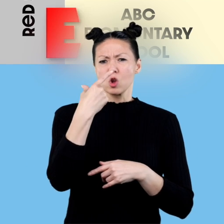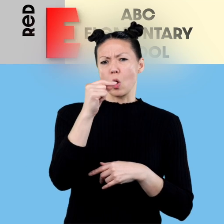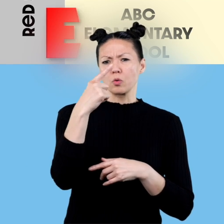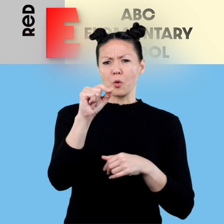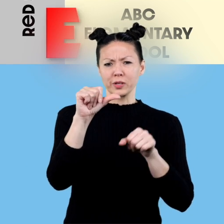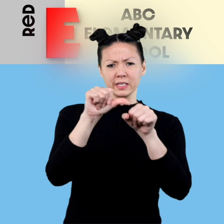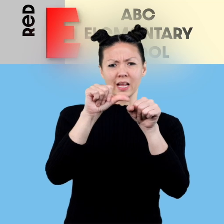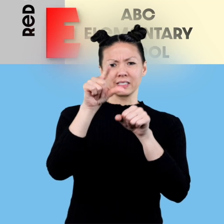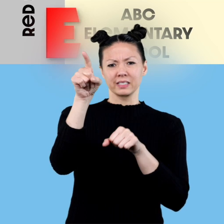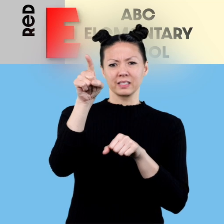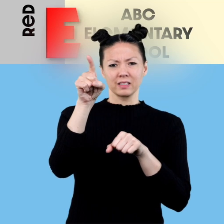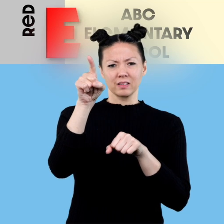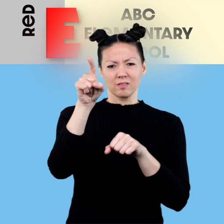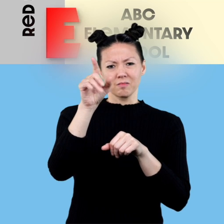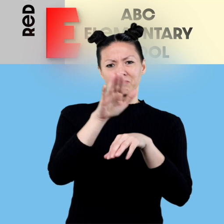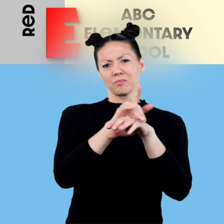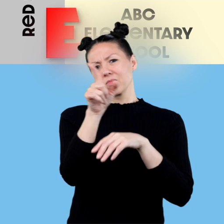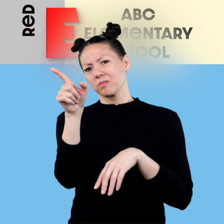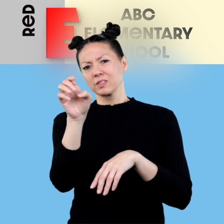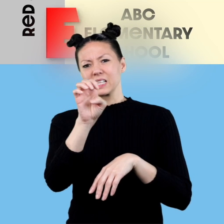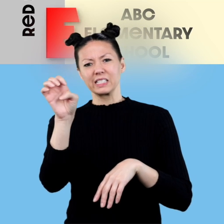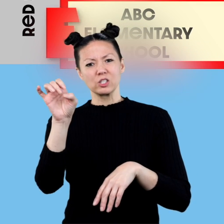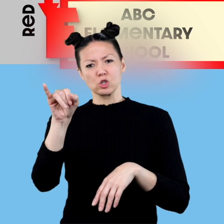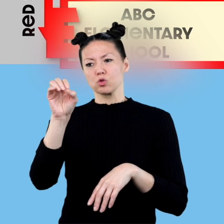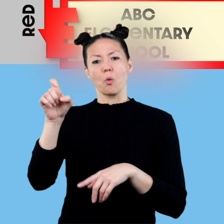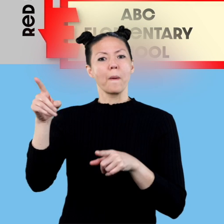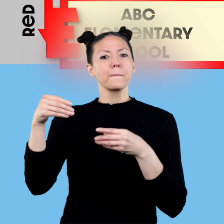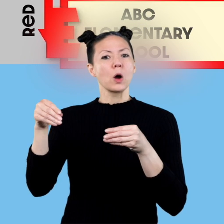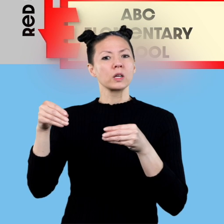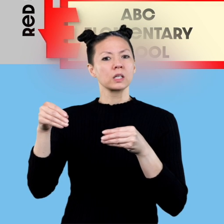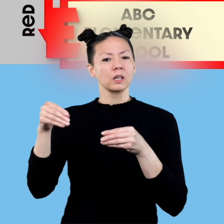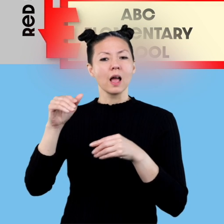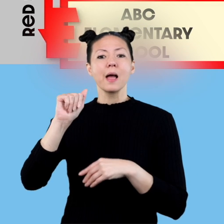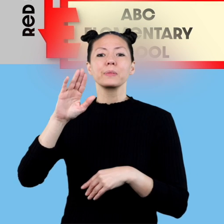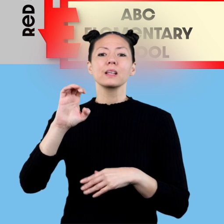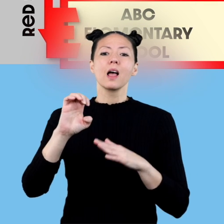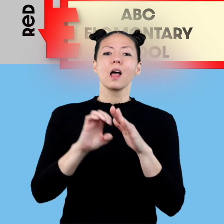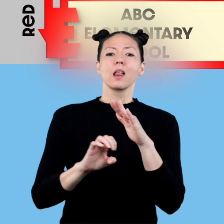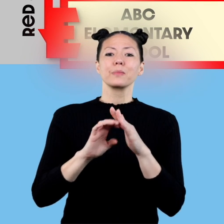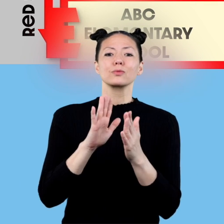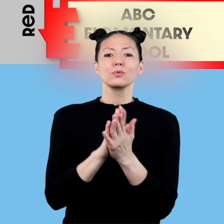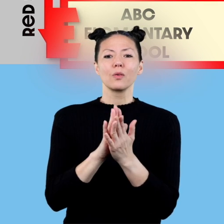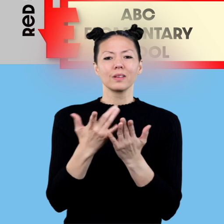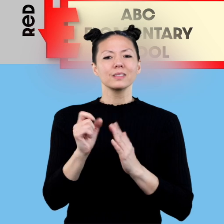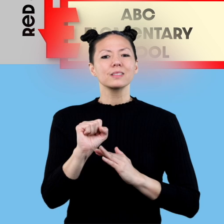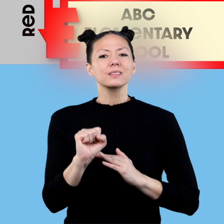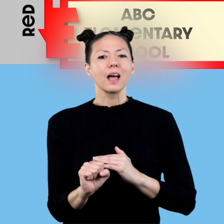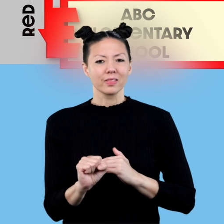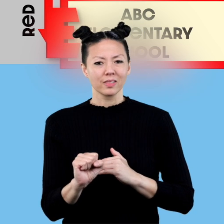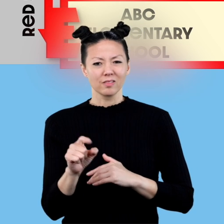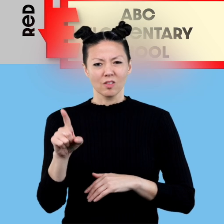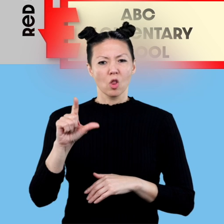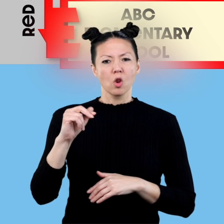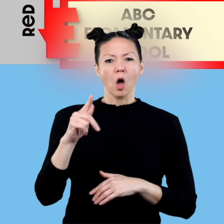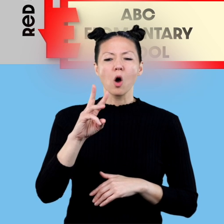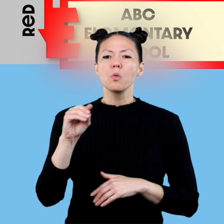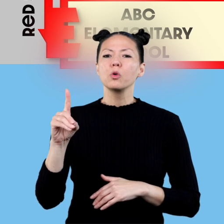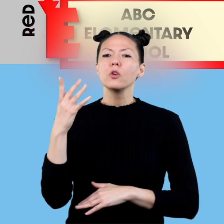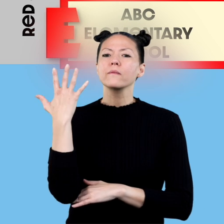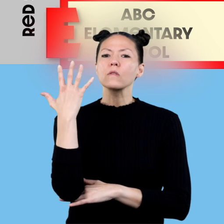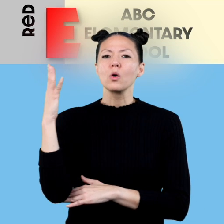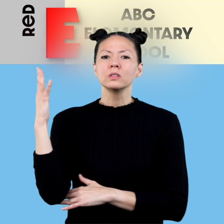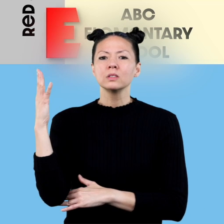Go Gas is east of Joe's Market. ABC Elementary School is south of Longwood Forest.